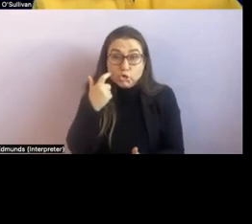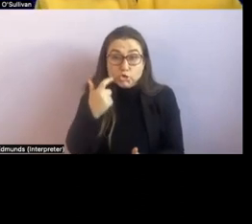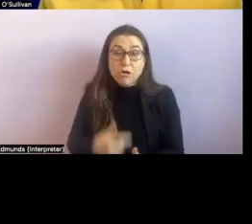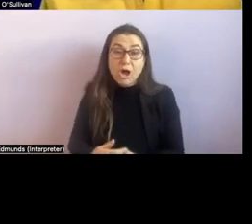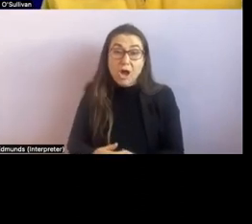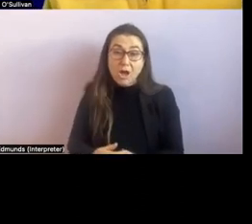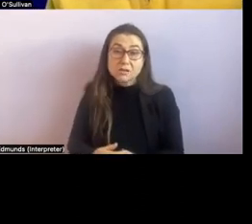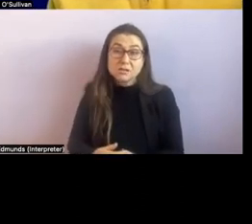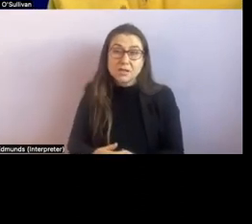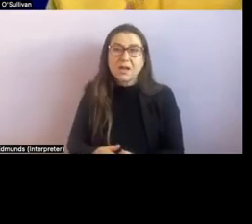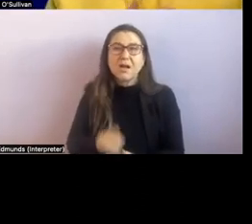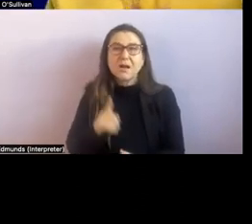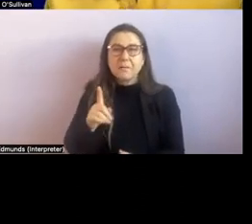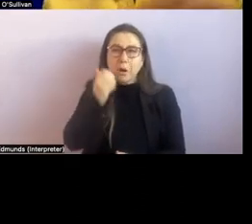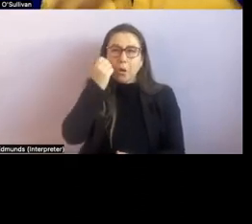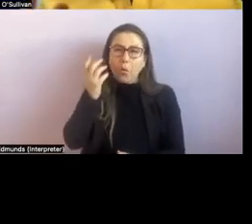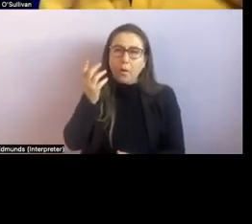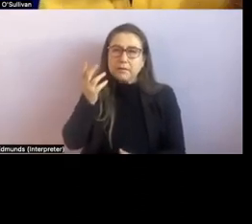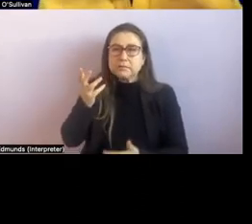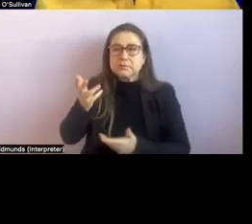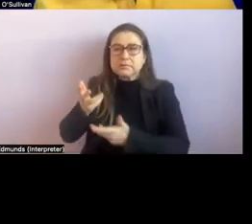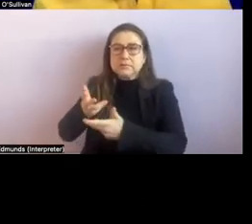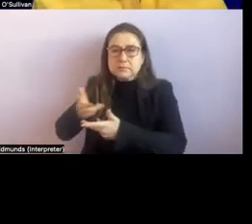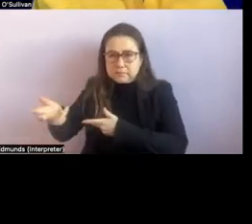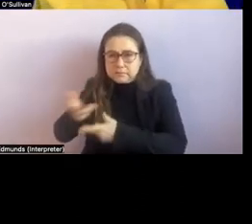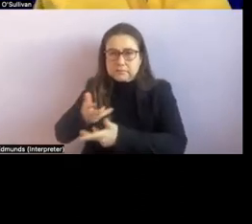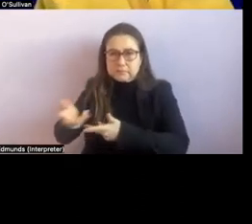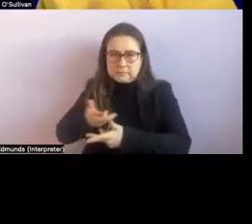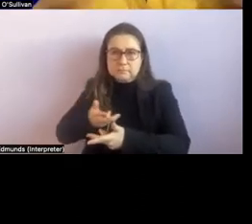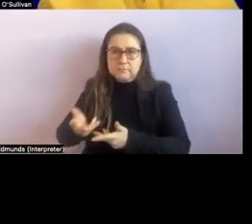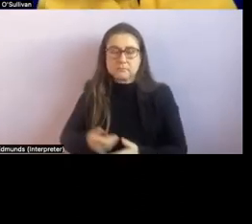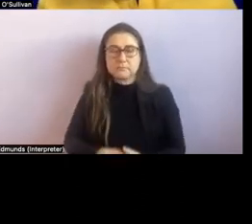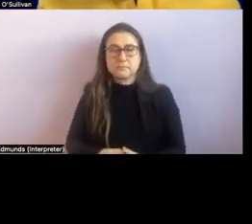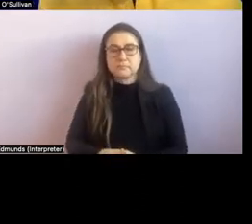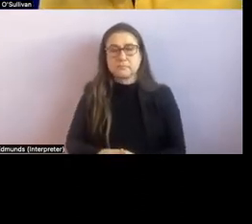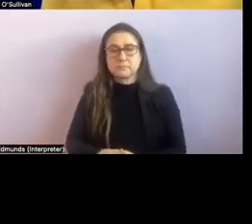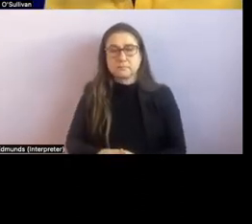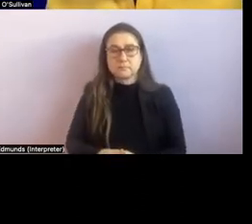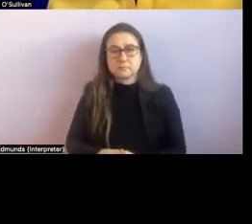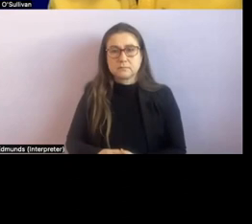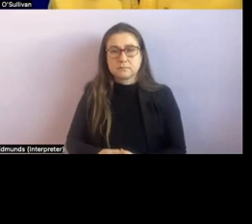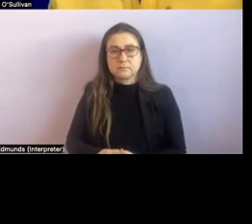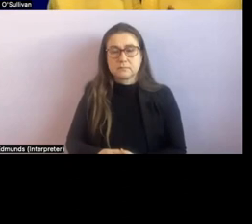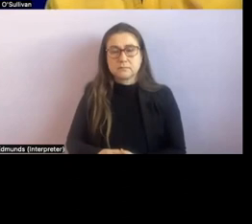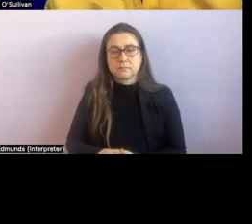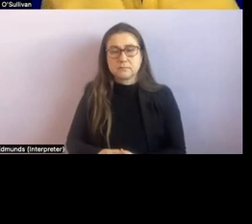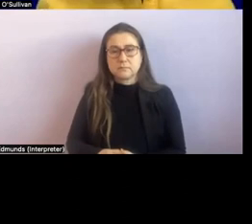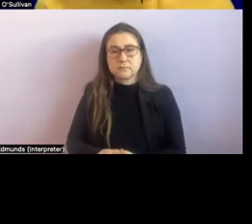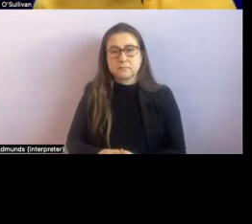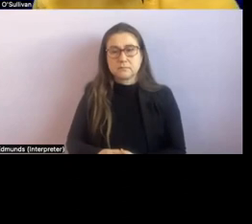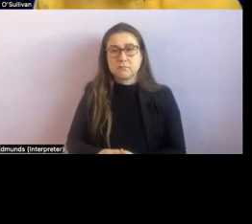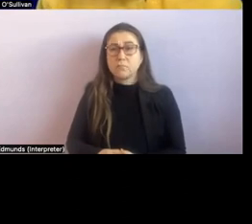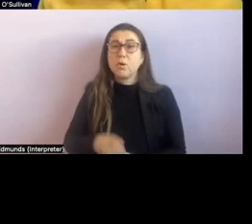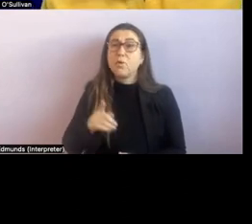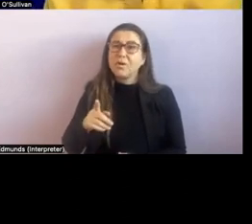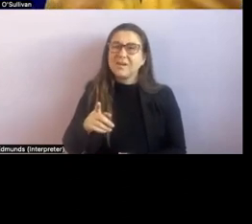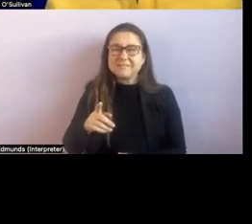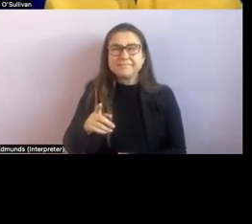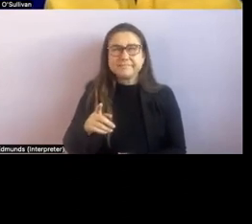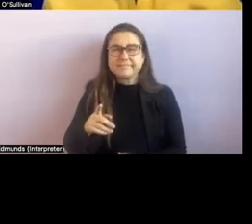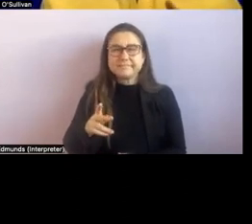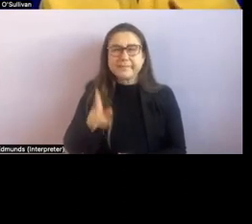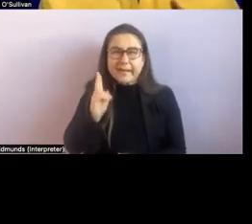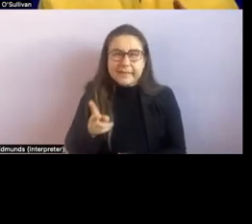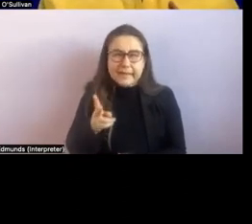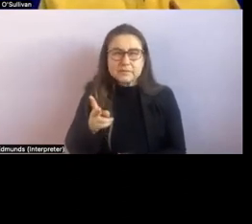in mind of what is best outcomes for that client but not creating a culture of fear about